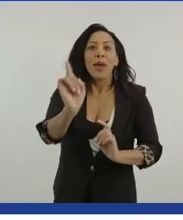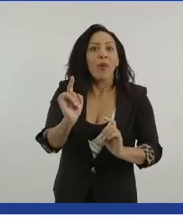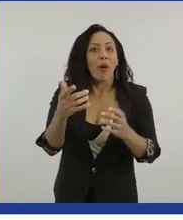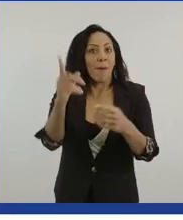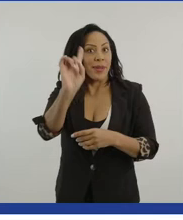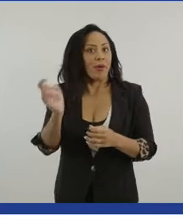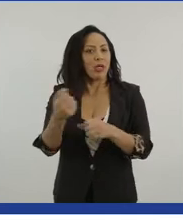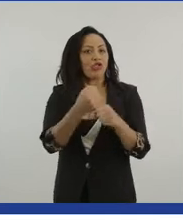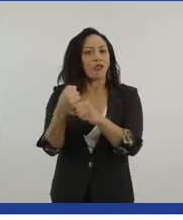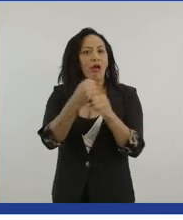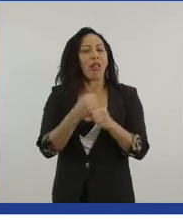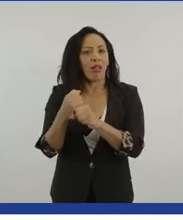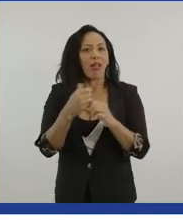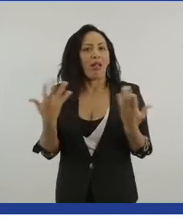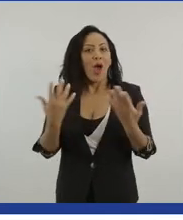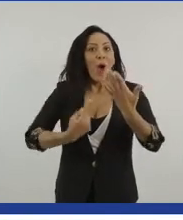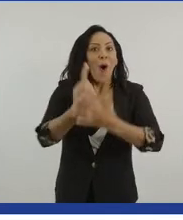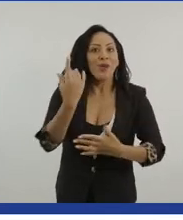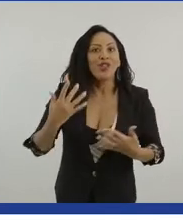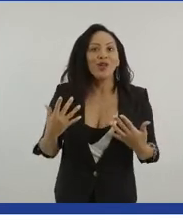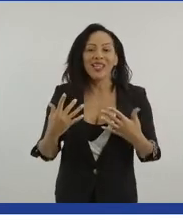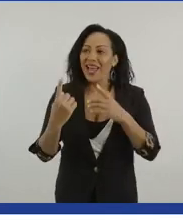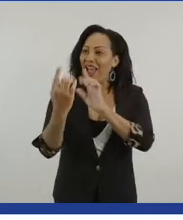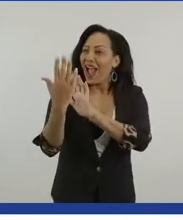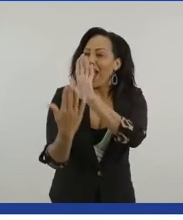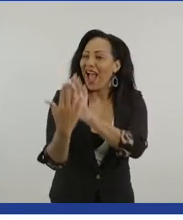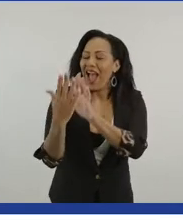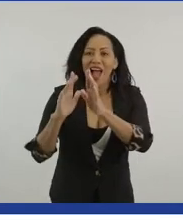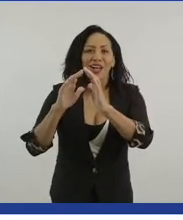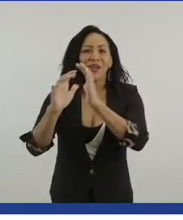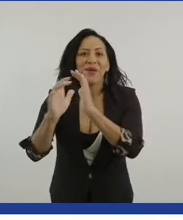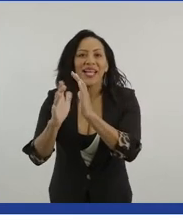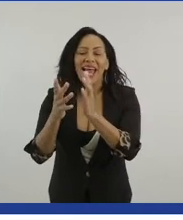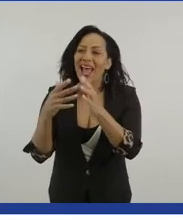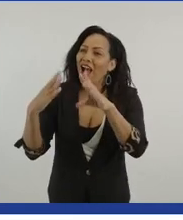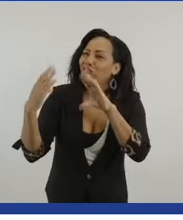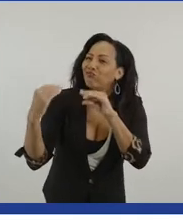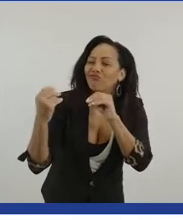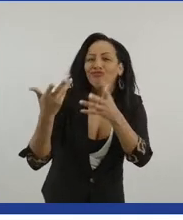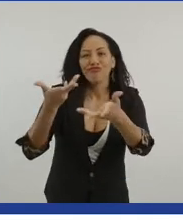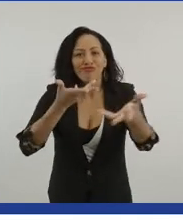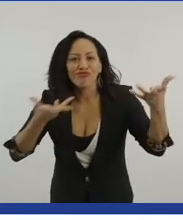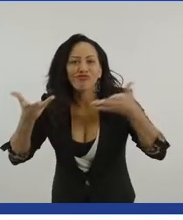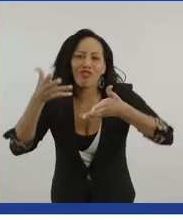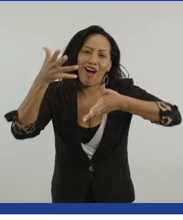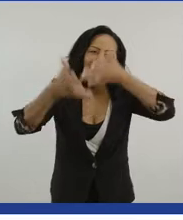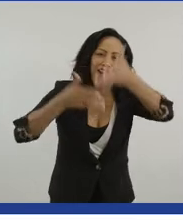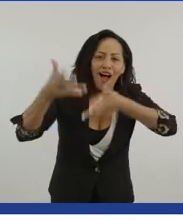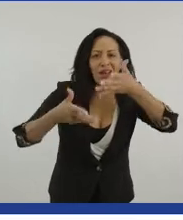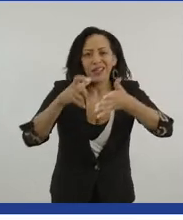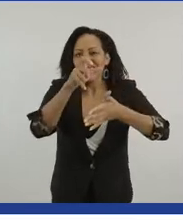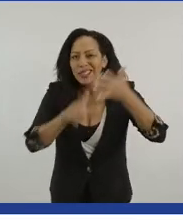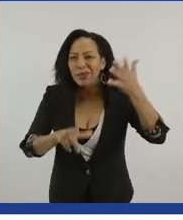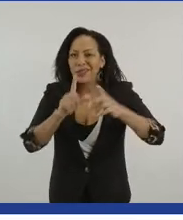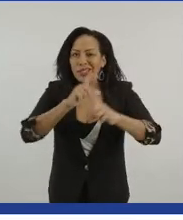general, is that opportunity to communicate with each other, right? And the disability community has so many barriers and